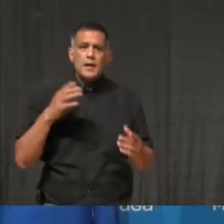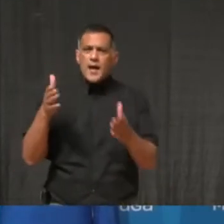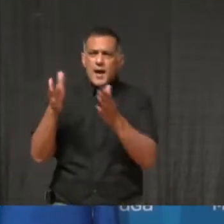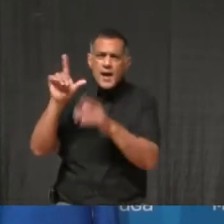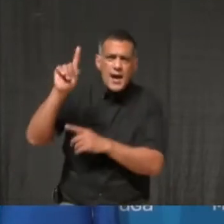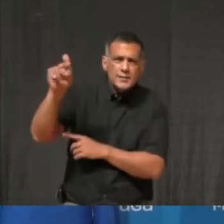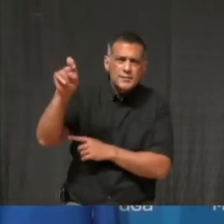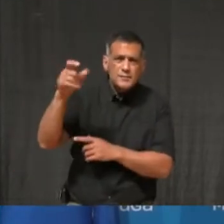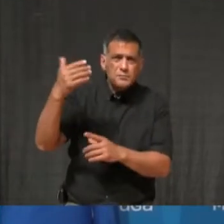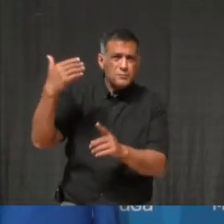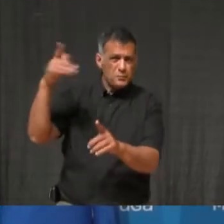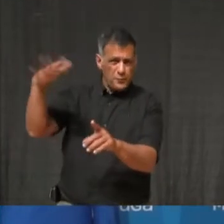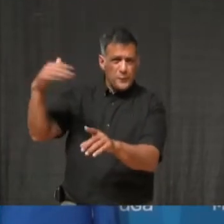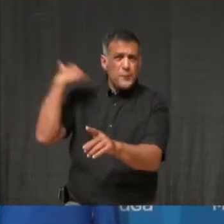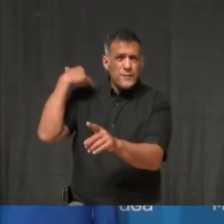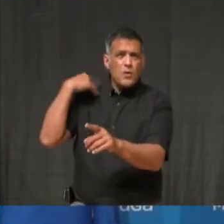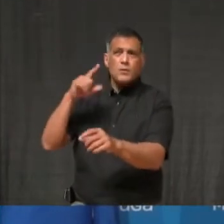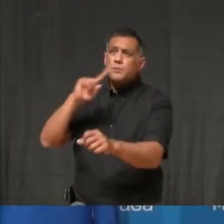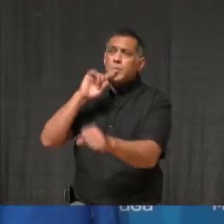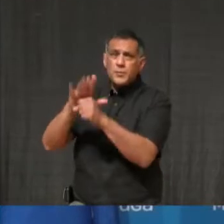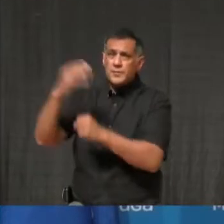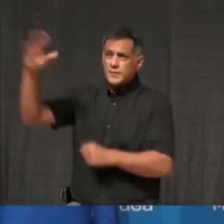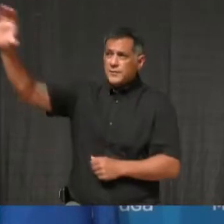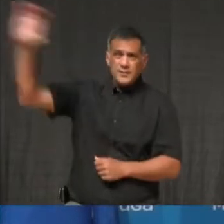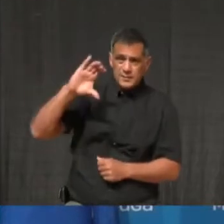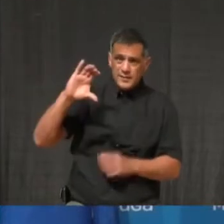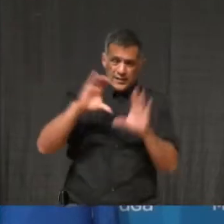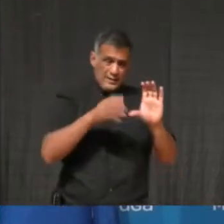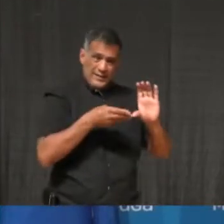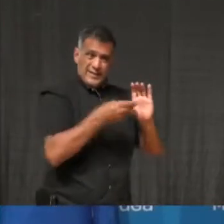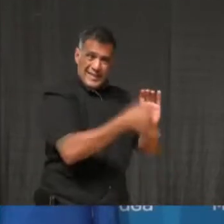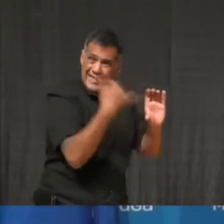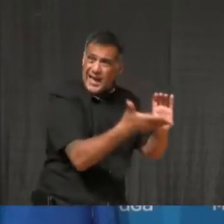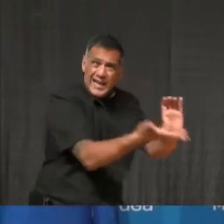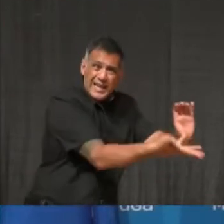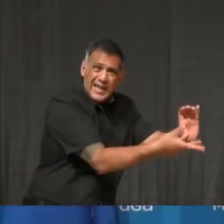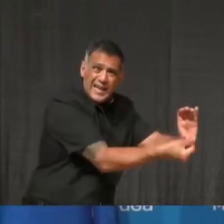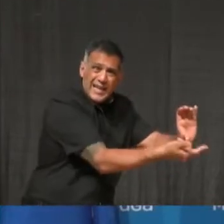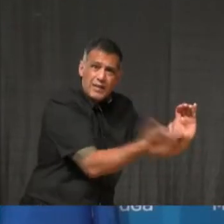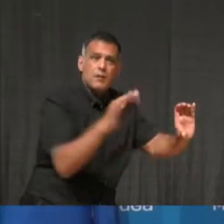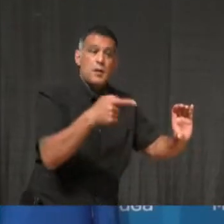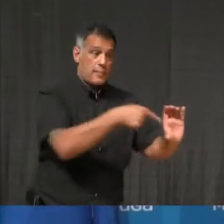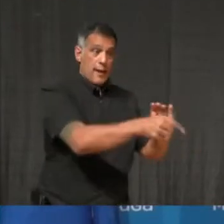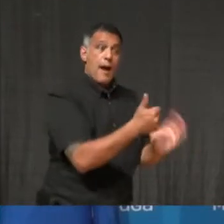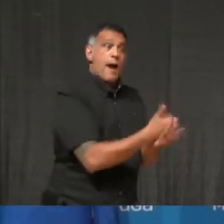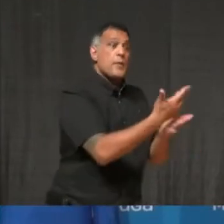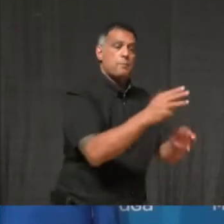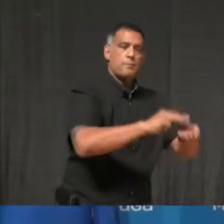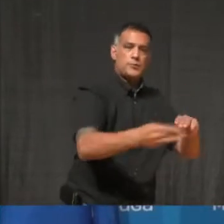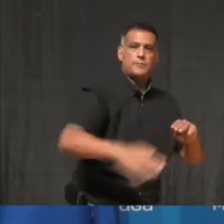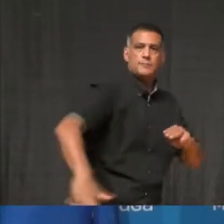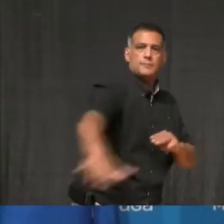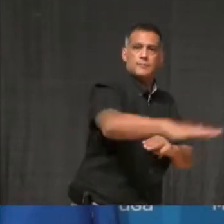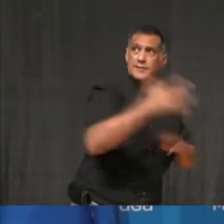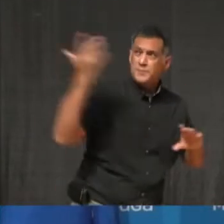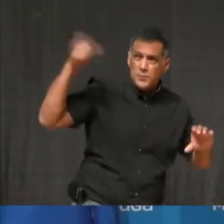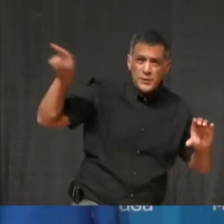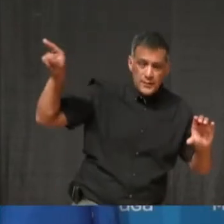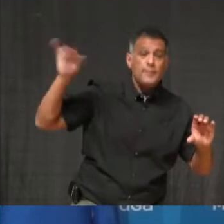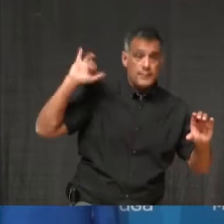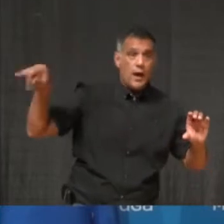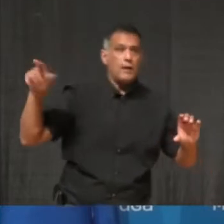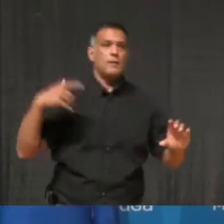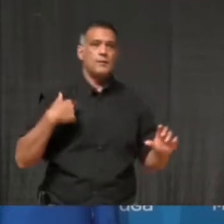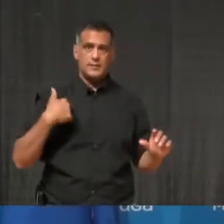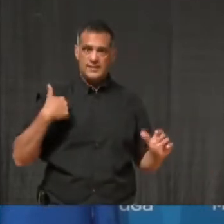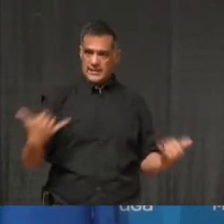funds to help small businesses here in Mississauga. As a city, we are doing everything in our power, but we